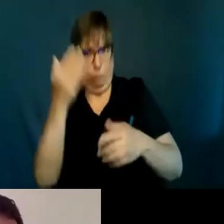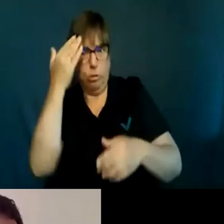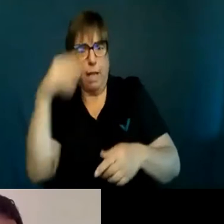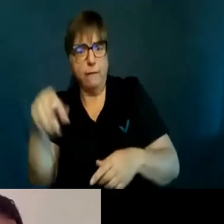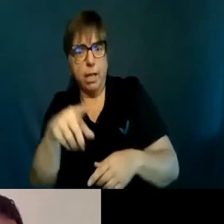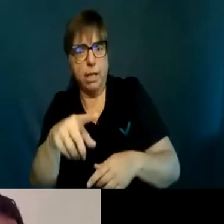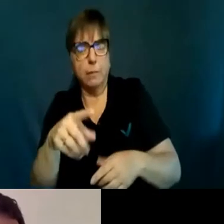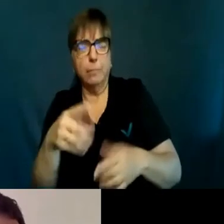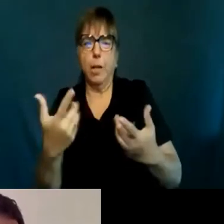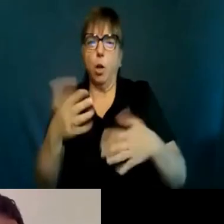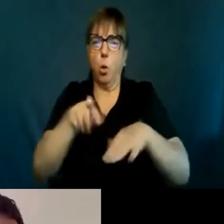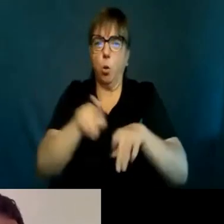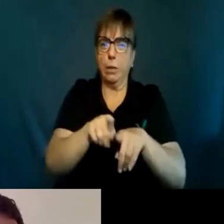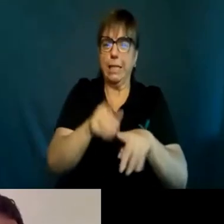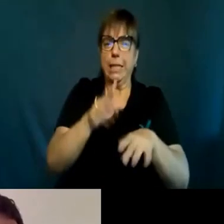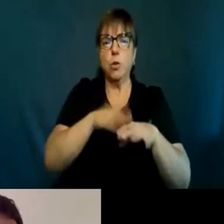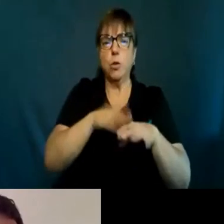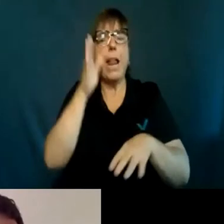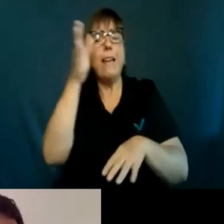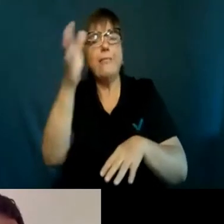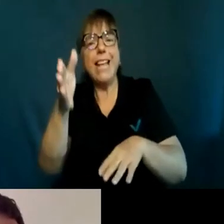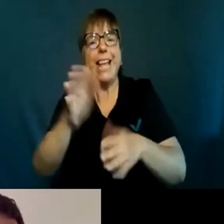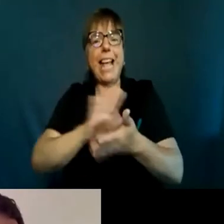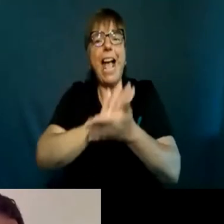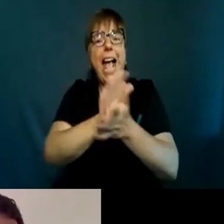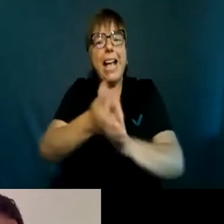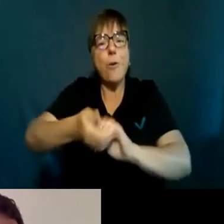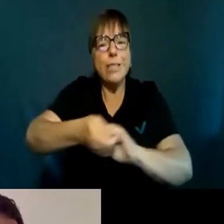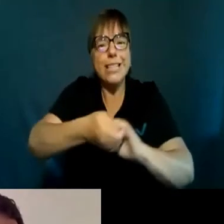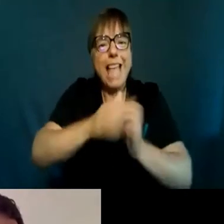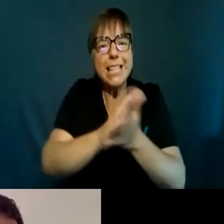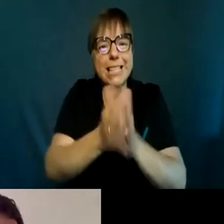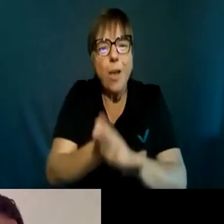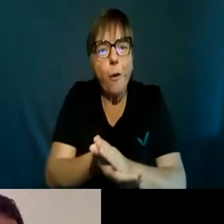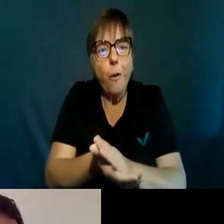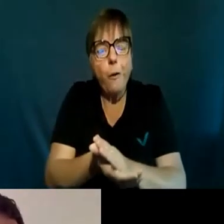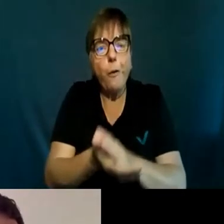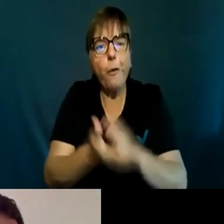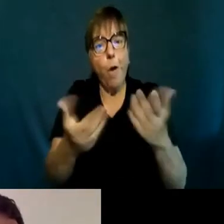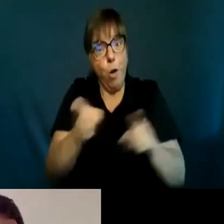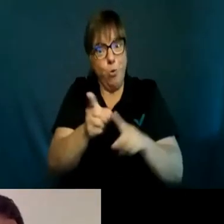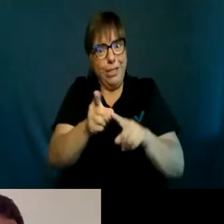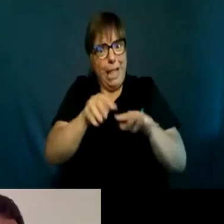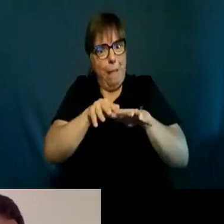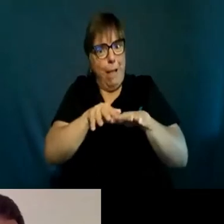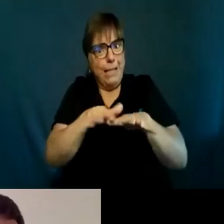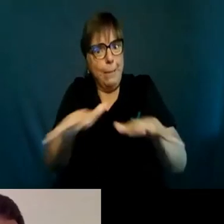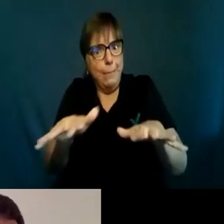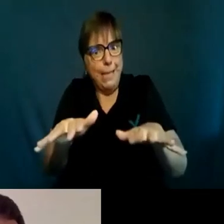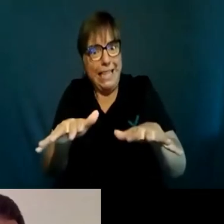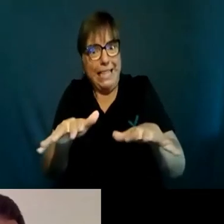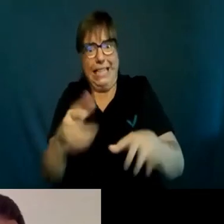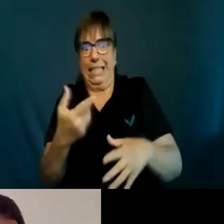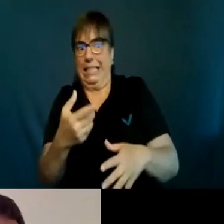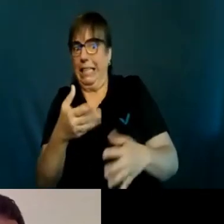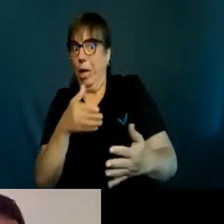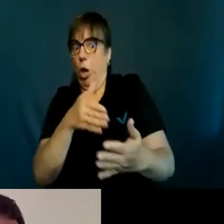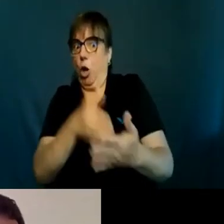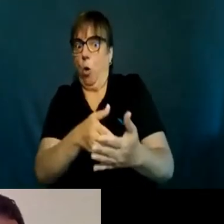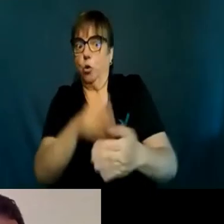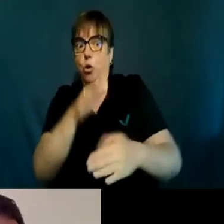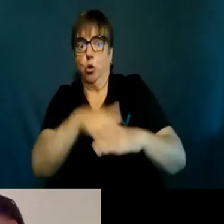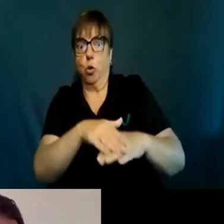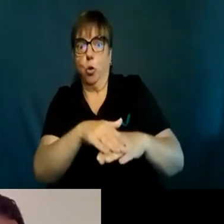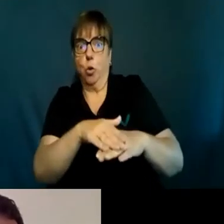the future of reconciliation. Then, the pandemic, which particularly menace the communities in particular because of a